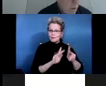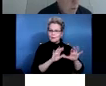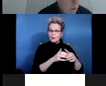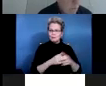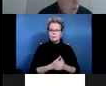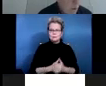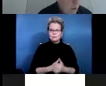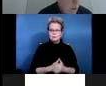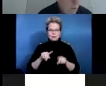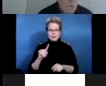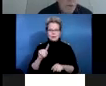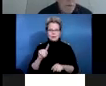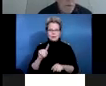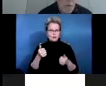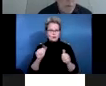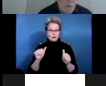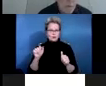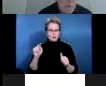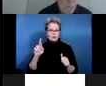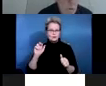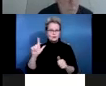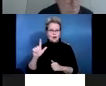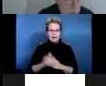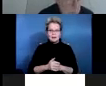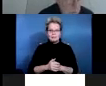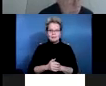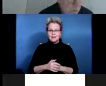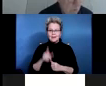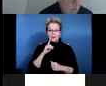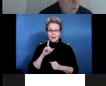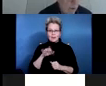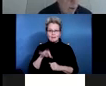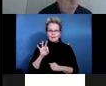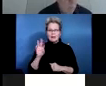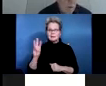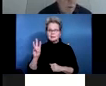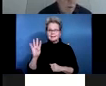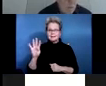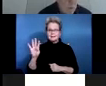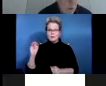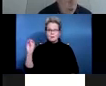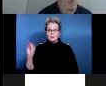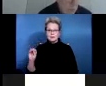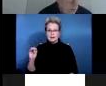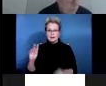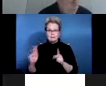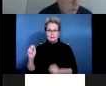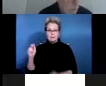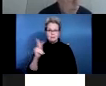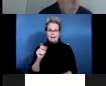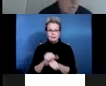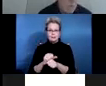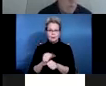they, they found a 30, 64% return to work rate after one year post-injury